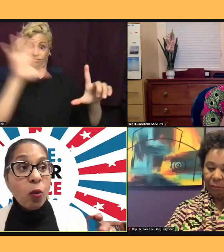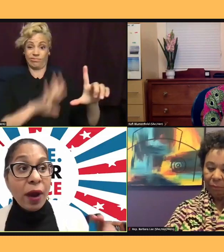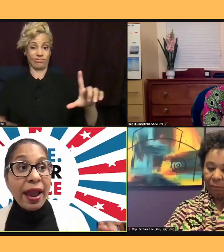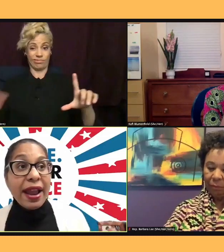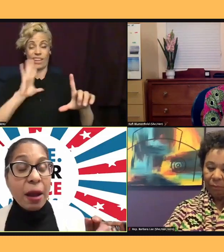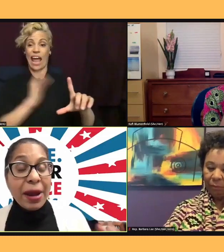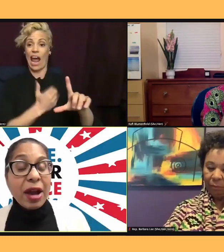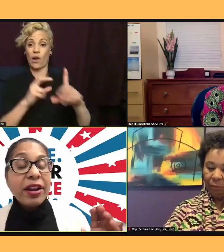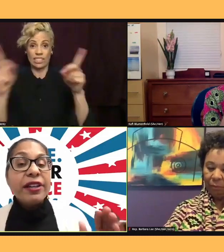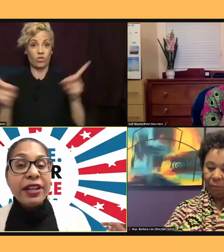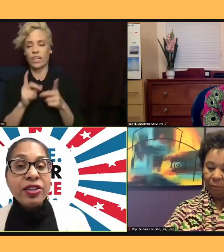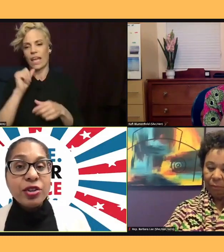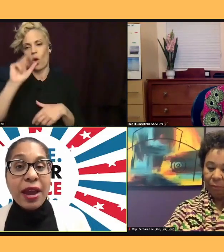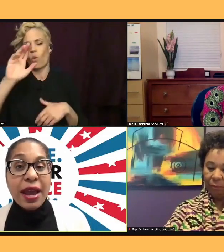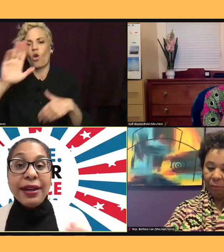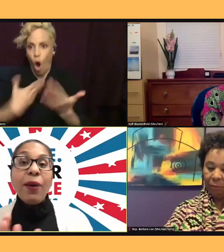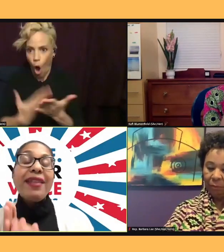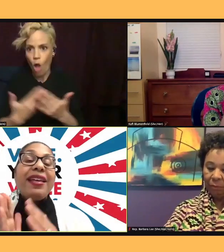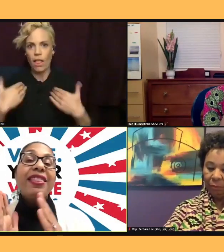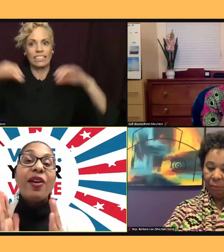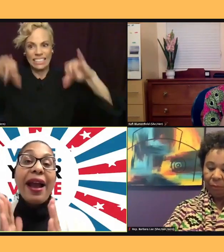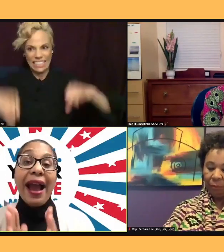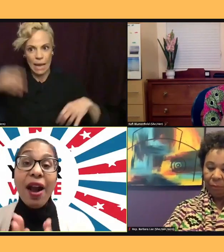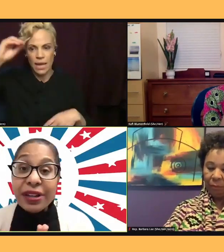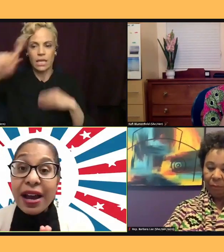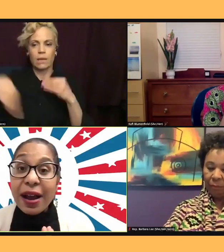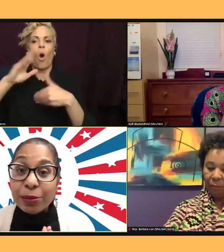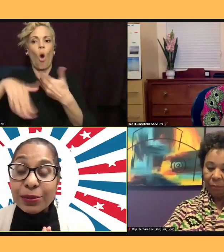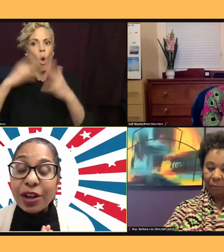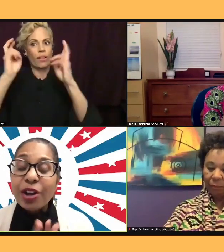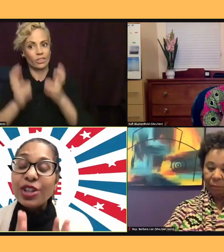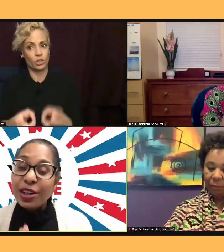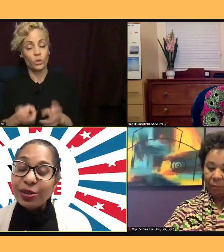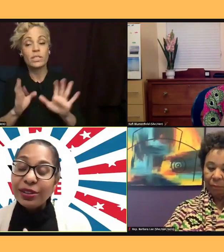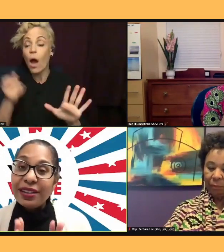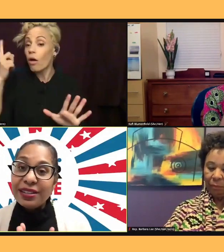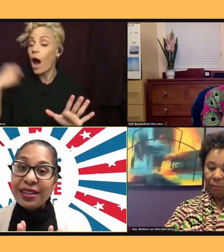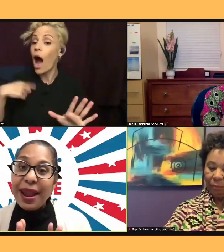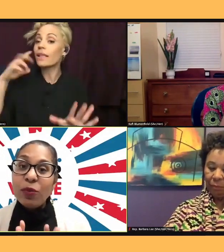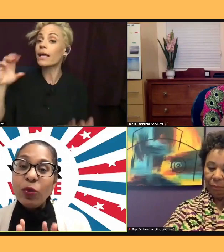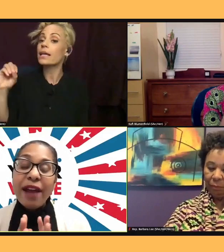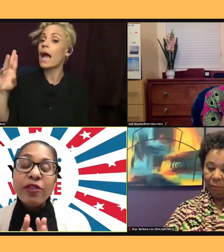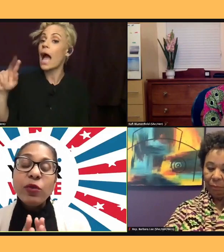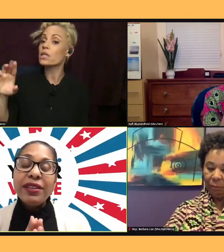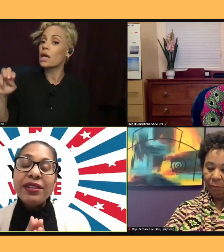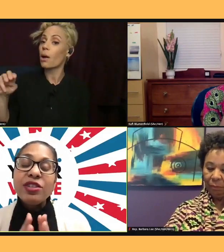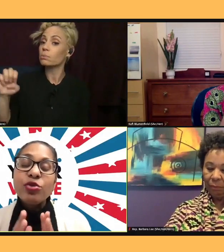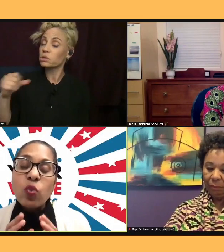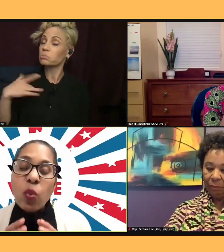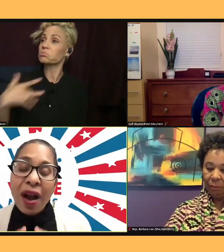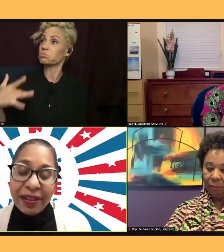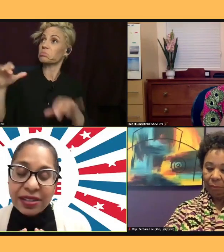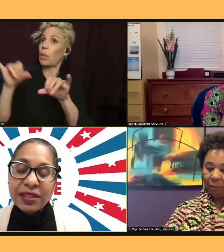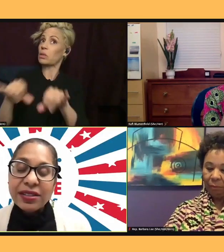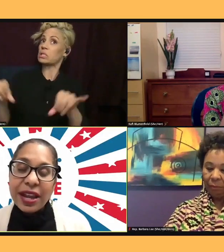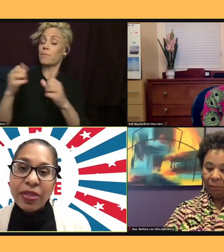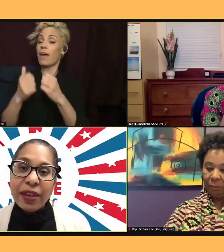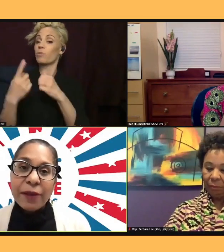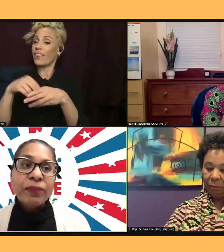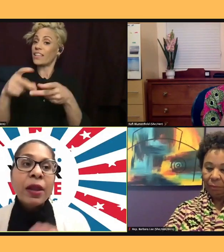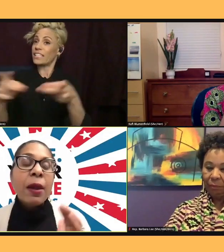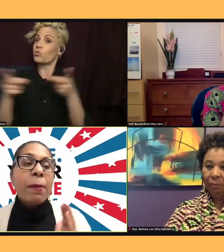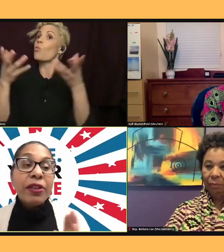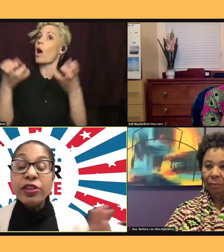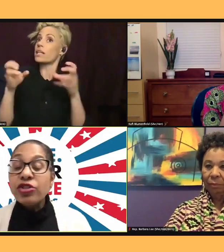every issue. Now, I think their outcomes are generally the same. Everyone in the district wants the same thing, but the